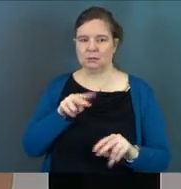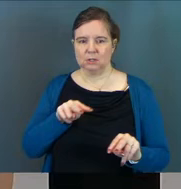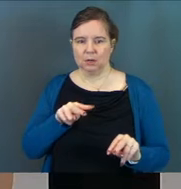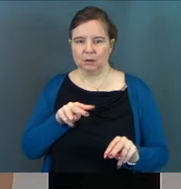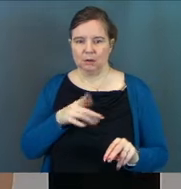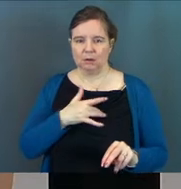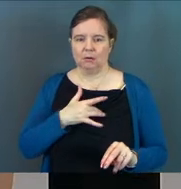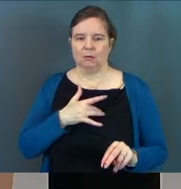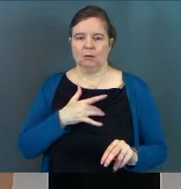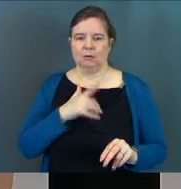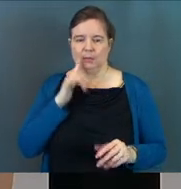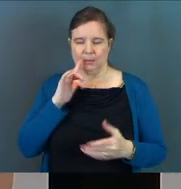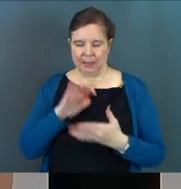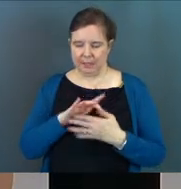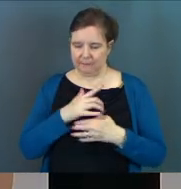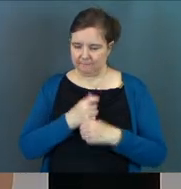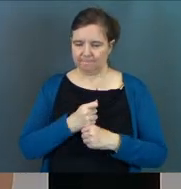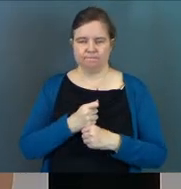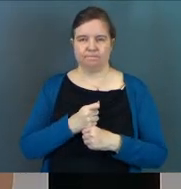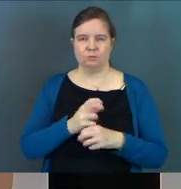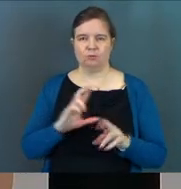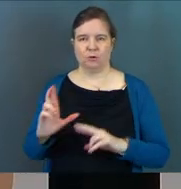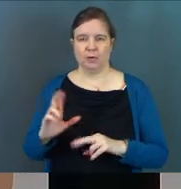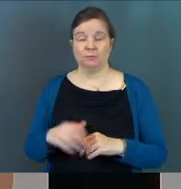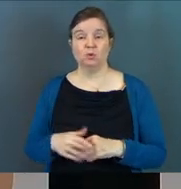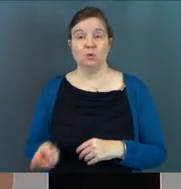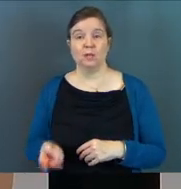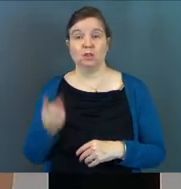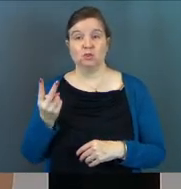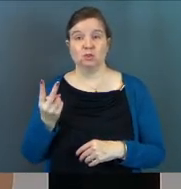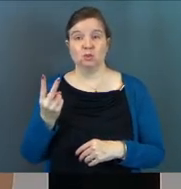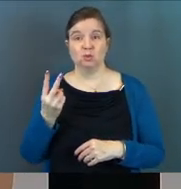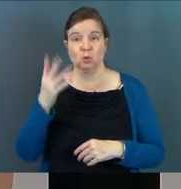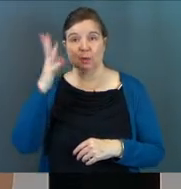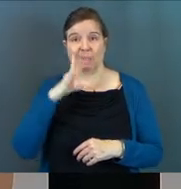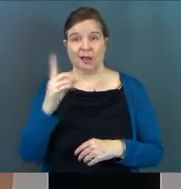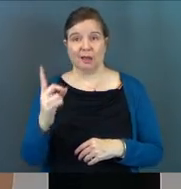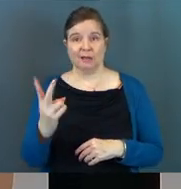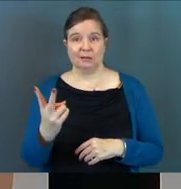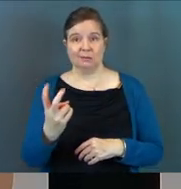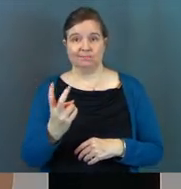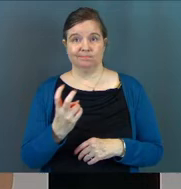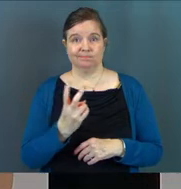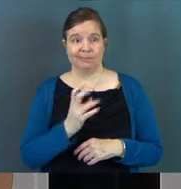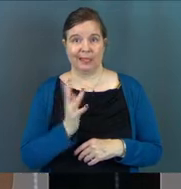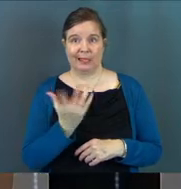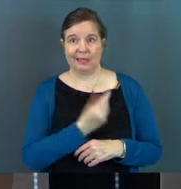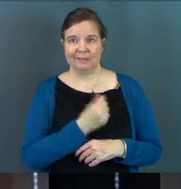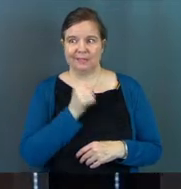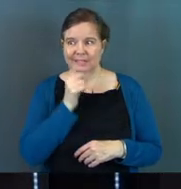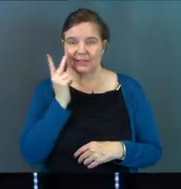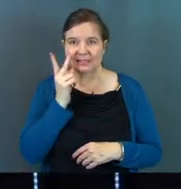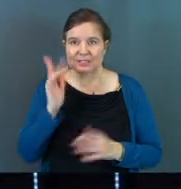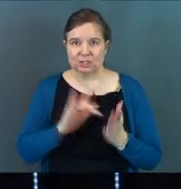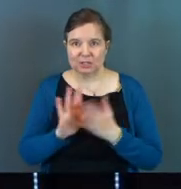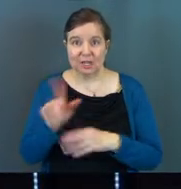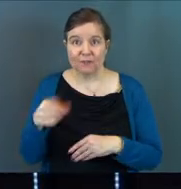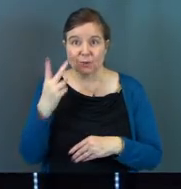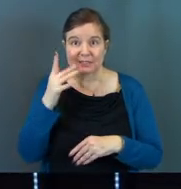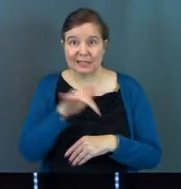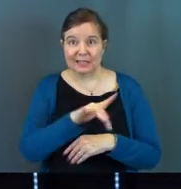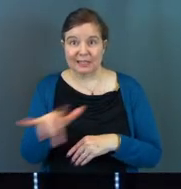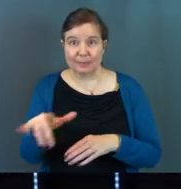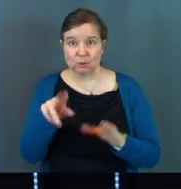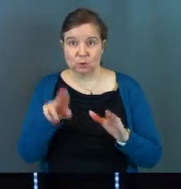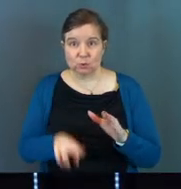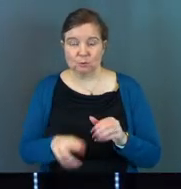and he was ready. Amen? So then the two guys wander away and they're not sure what to make of all this yet because they haven't seen Jesus. They've only seen an